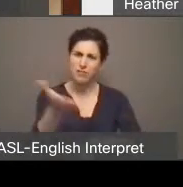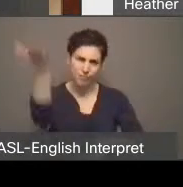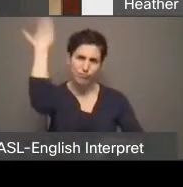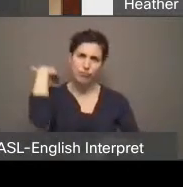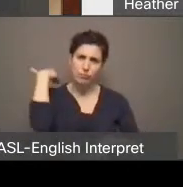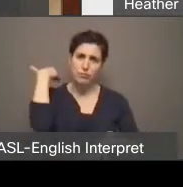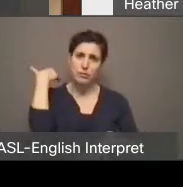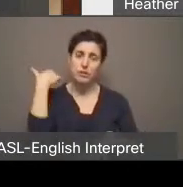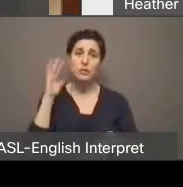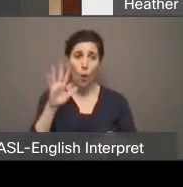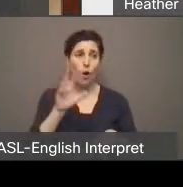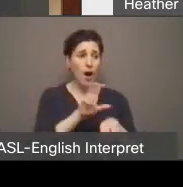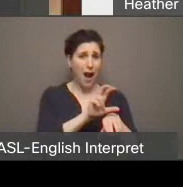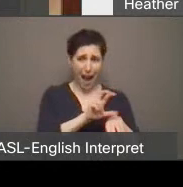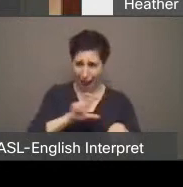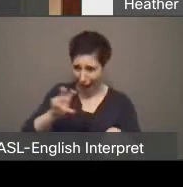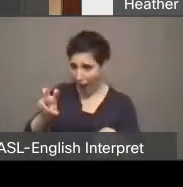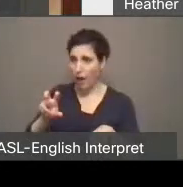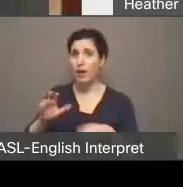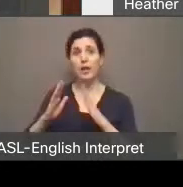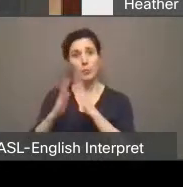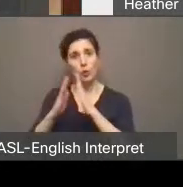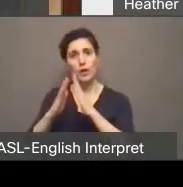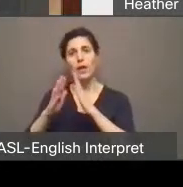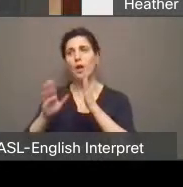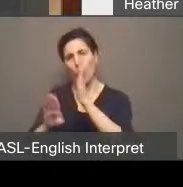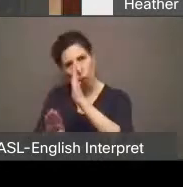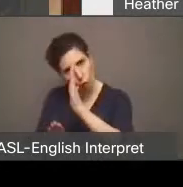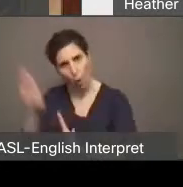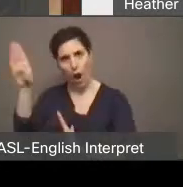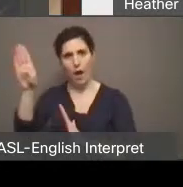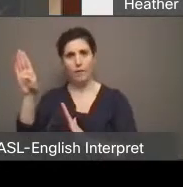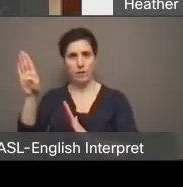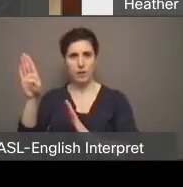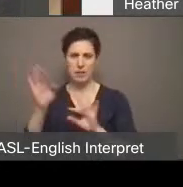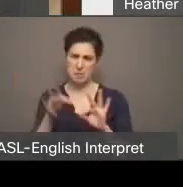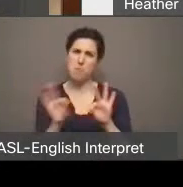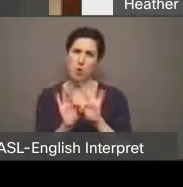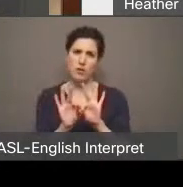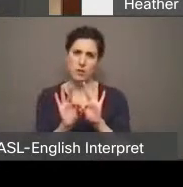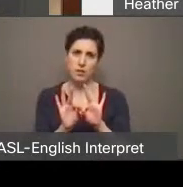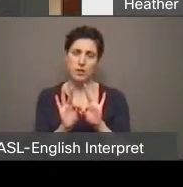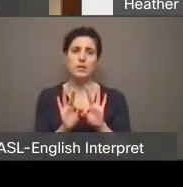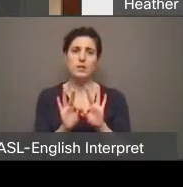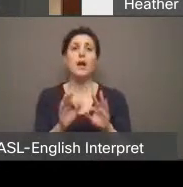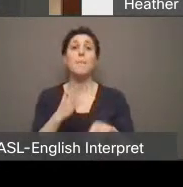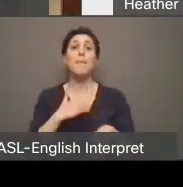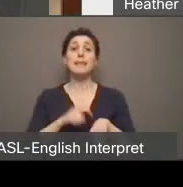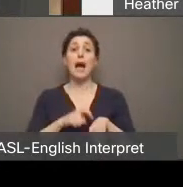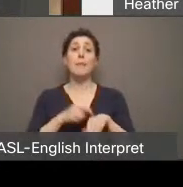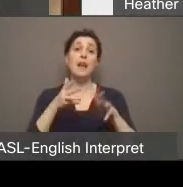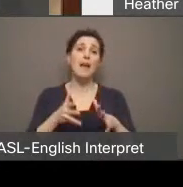actually thrive go hand in hand, and I hope you can come to see this. Thank you and I yield my remaining time.